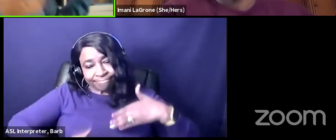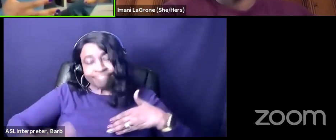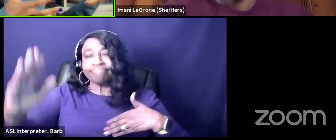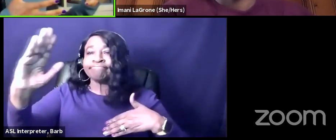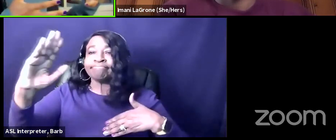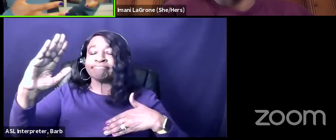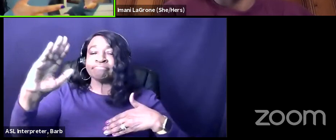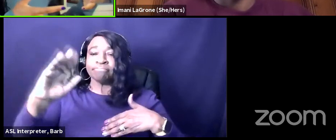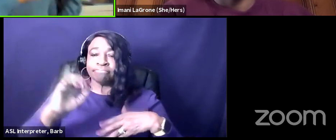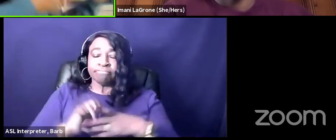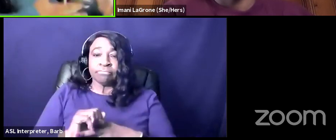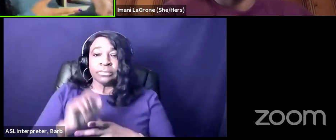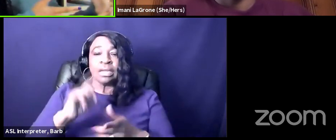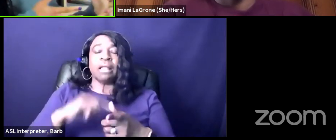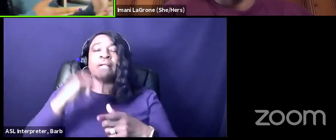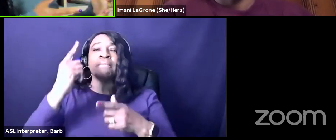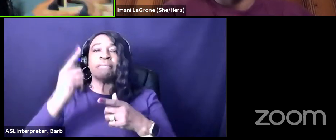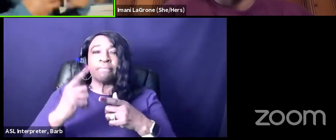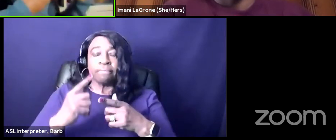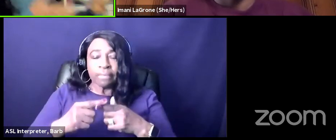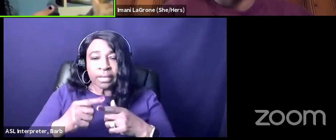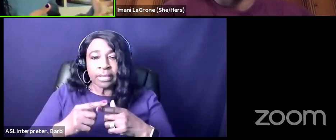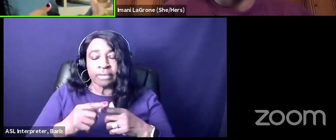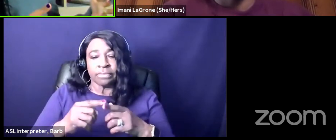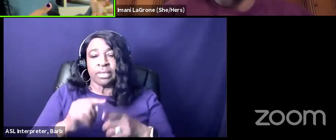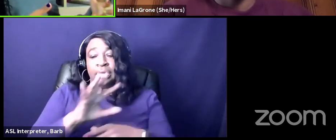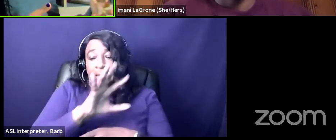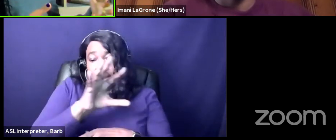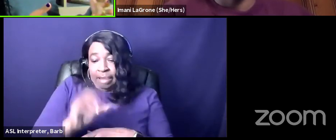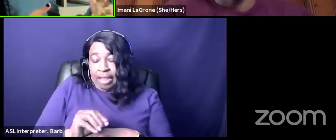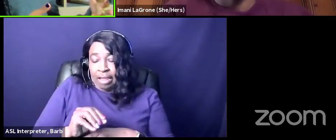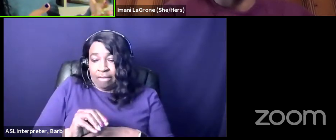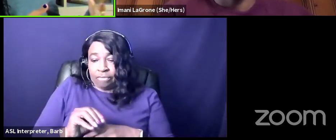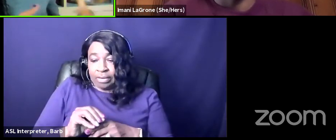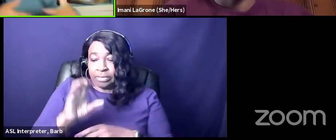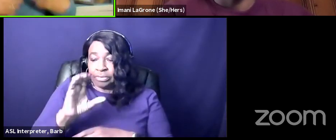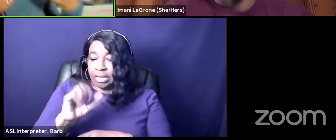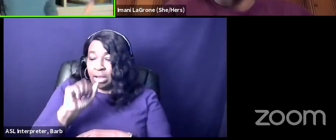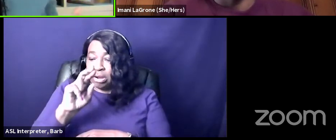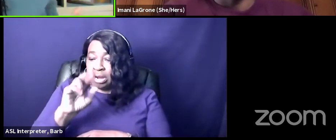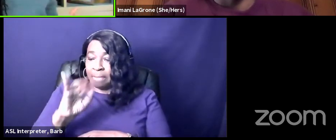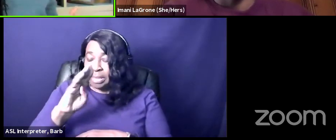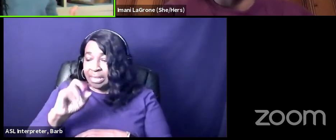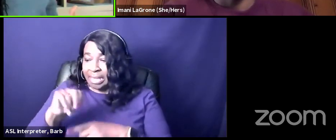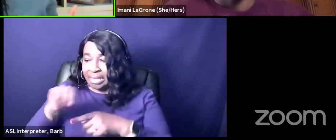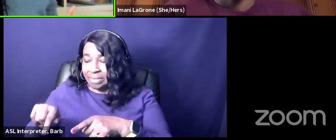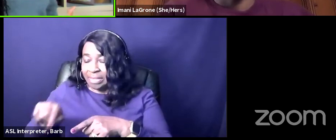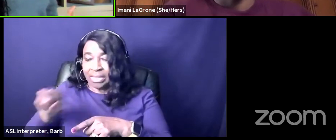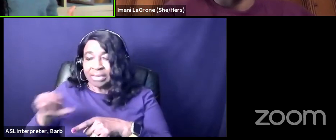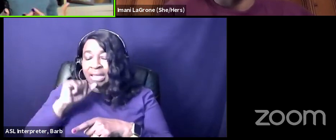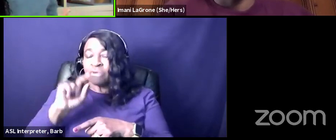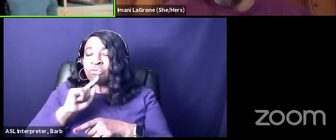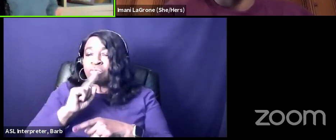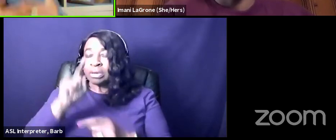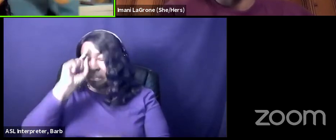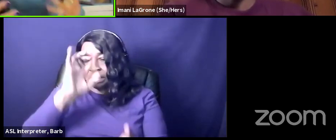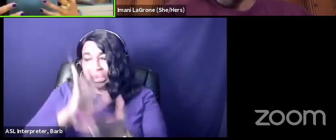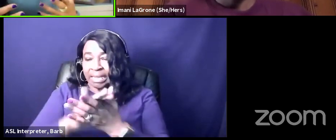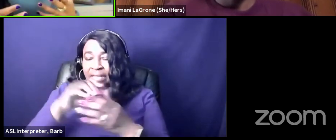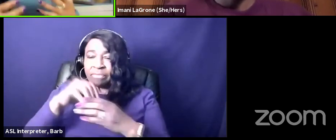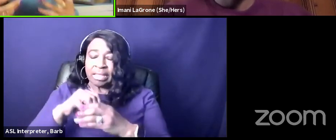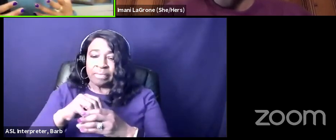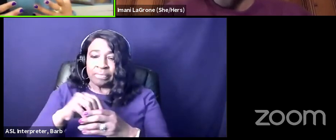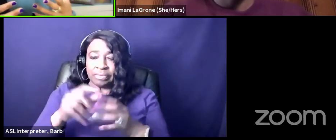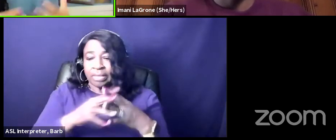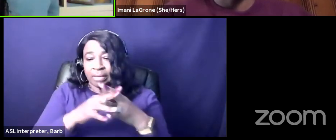and then afro-caribbeans being the least invested in the american dream and through interviews i asked was like well